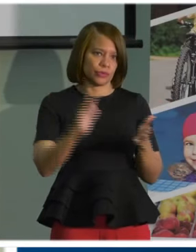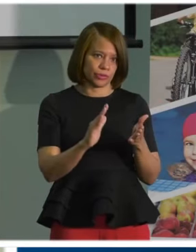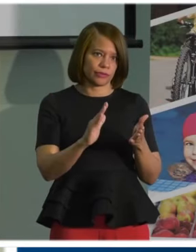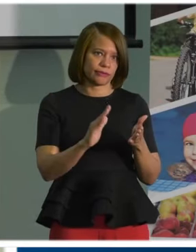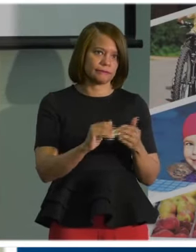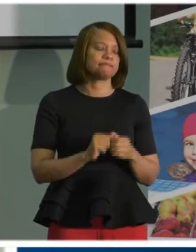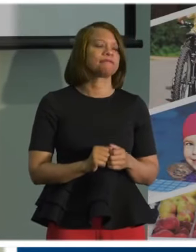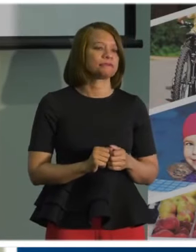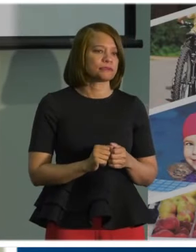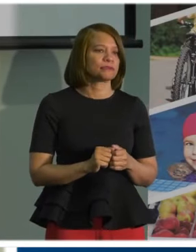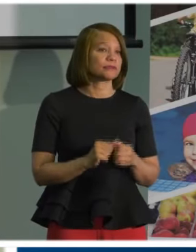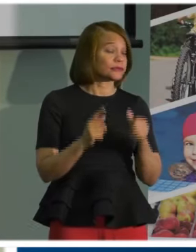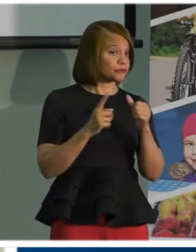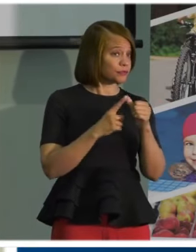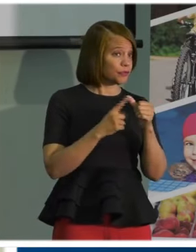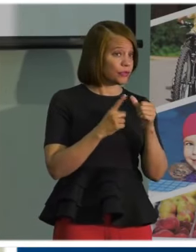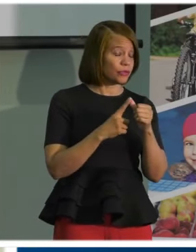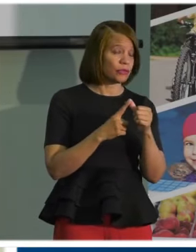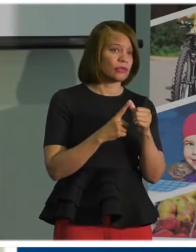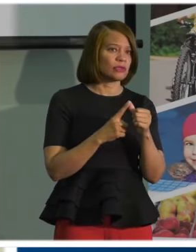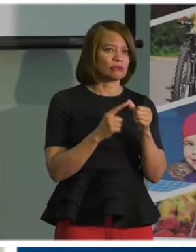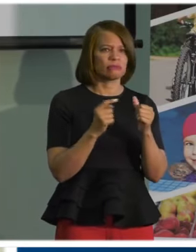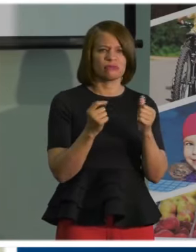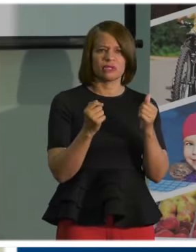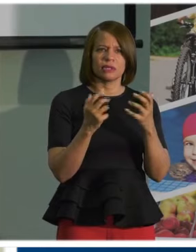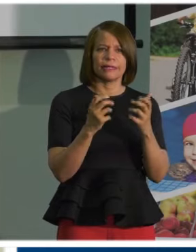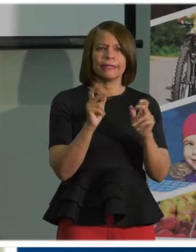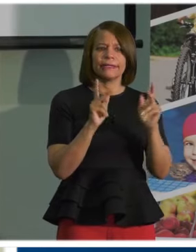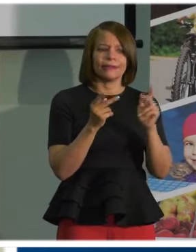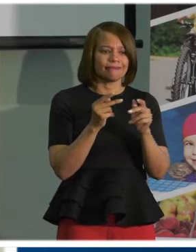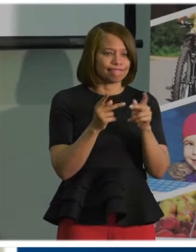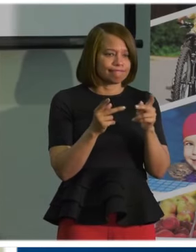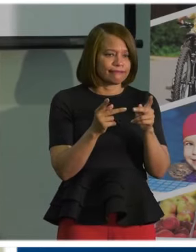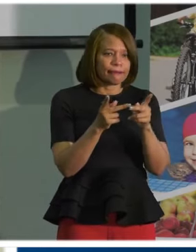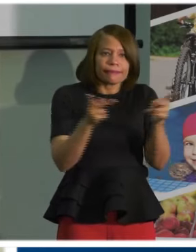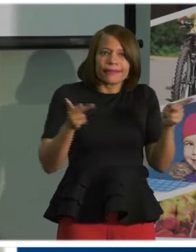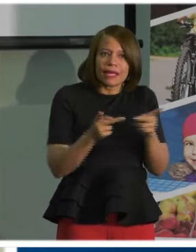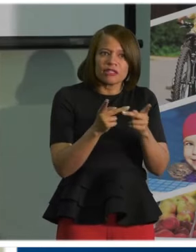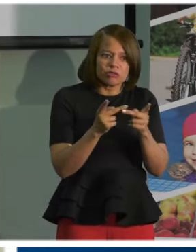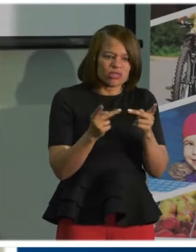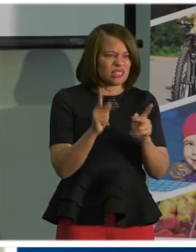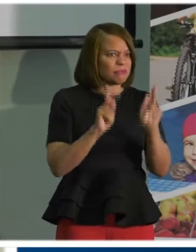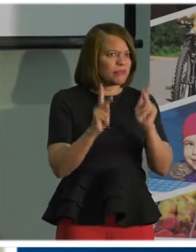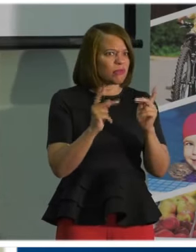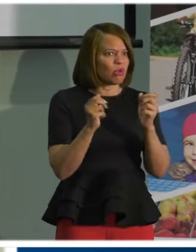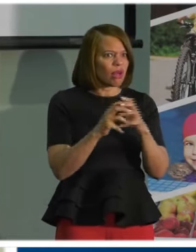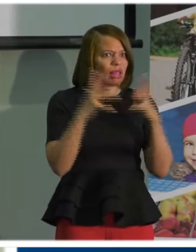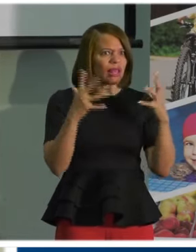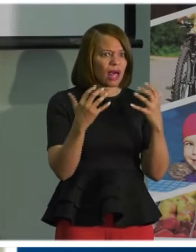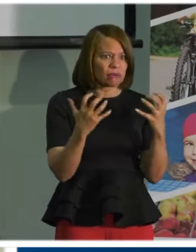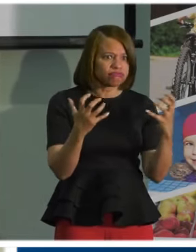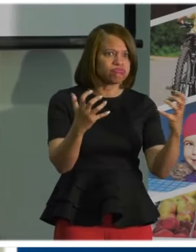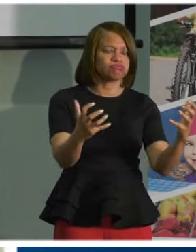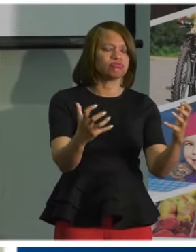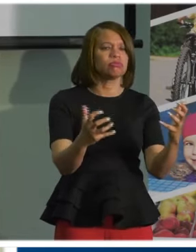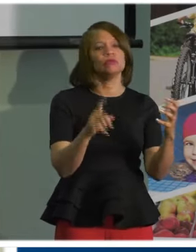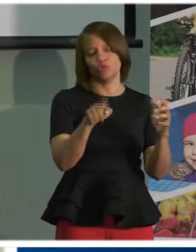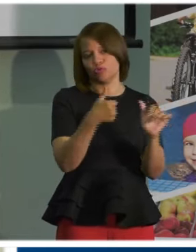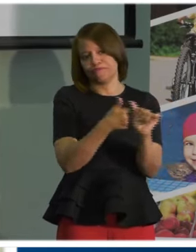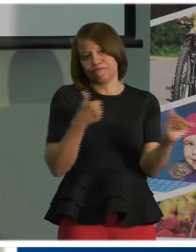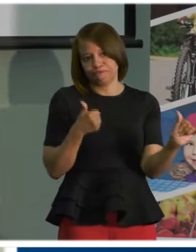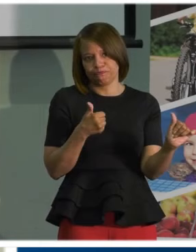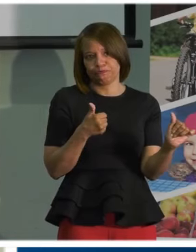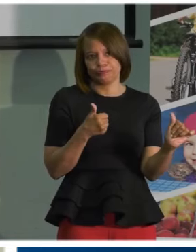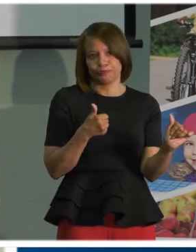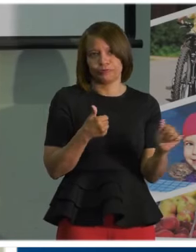all avoid large gatherings. Large gatherings shouldn't be taking place, but we should definitely be avoiding them. We continue to see our young